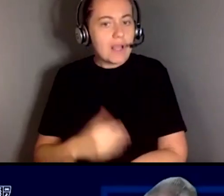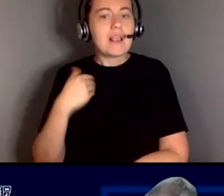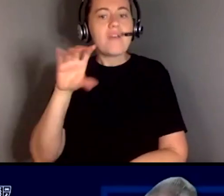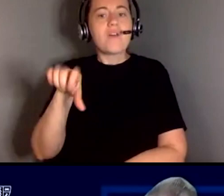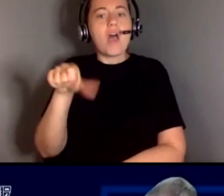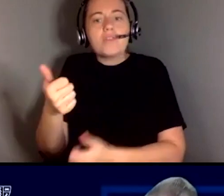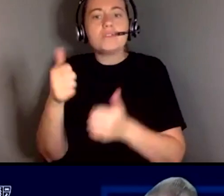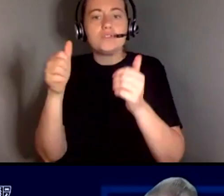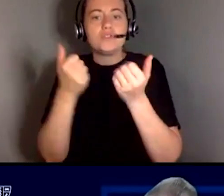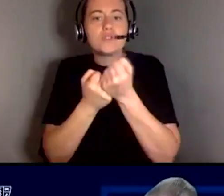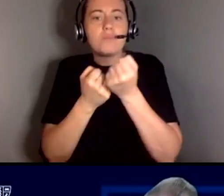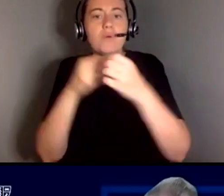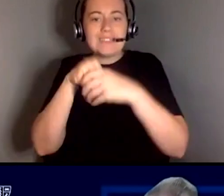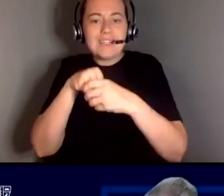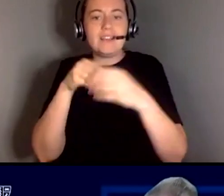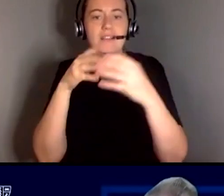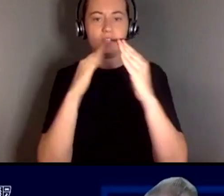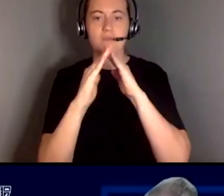where